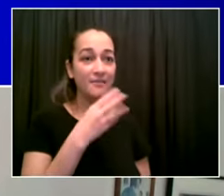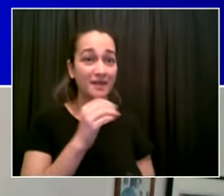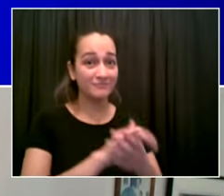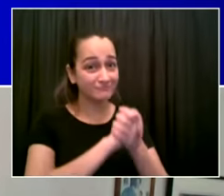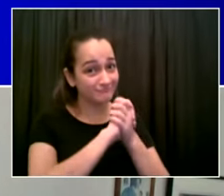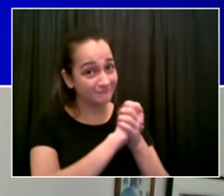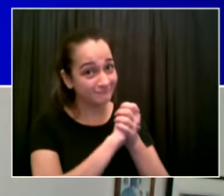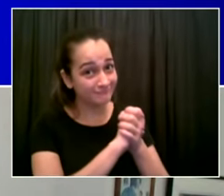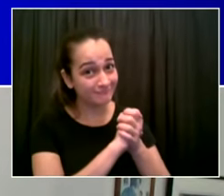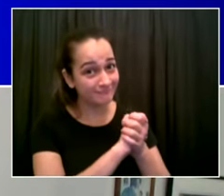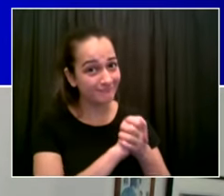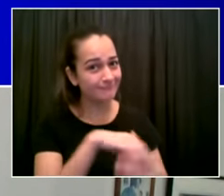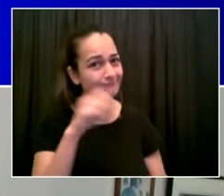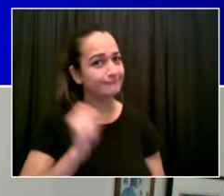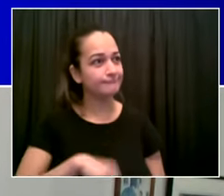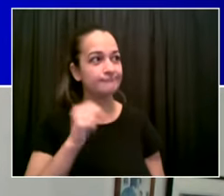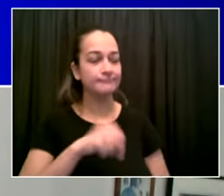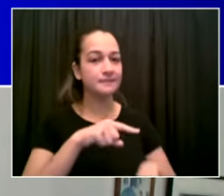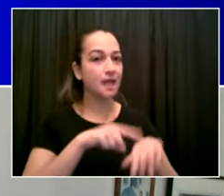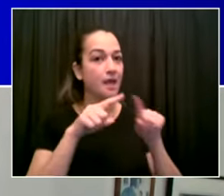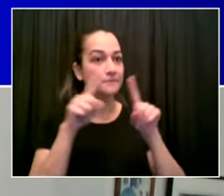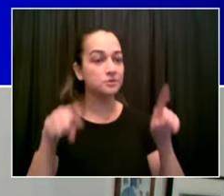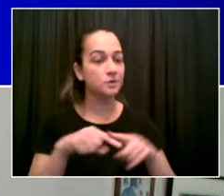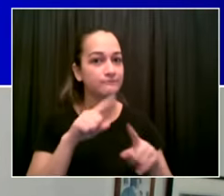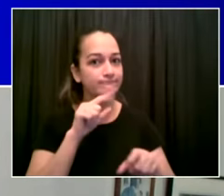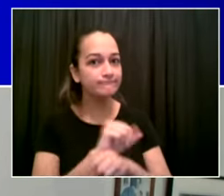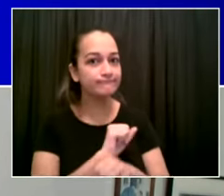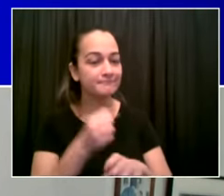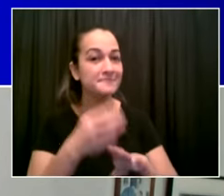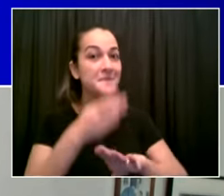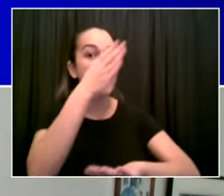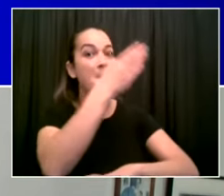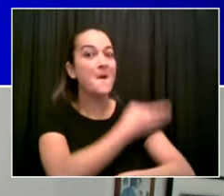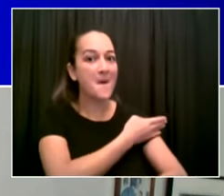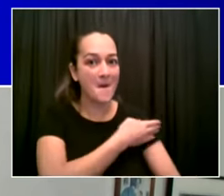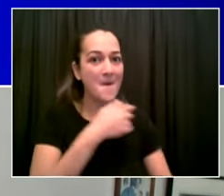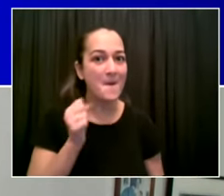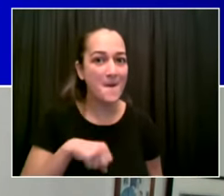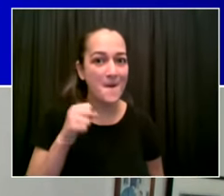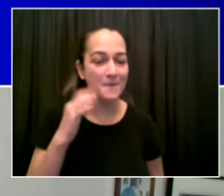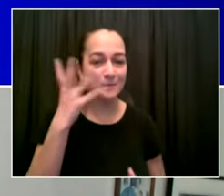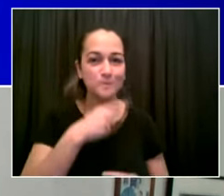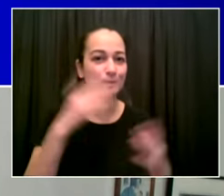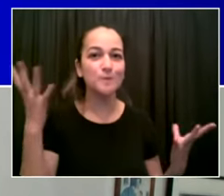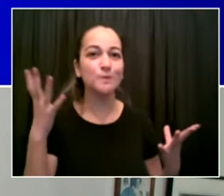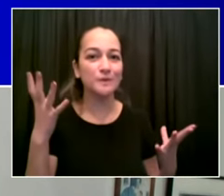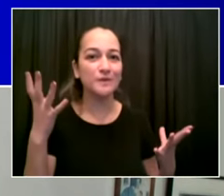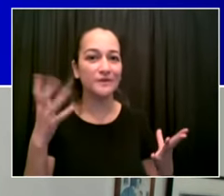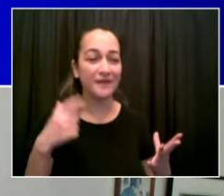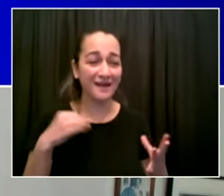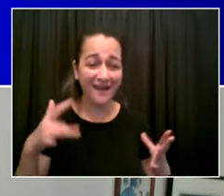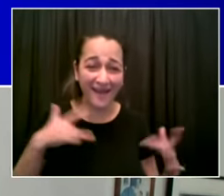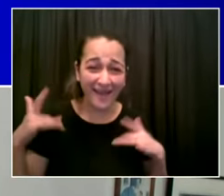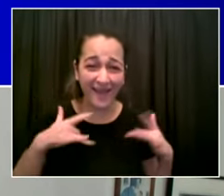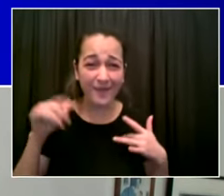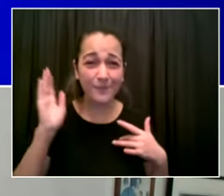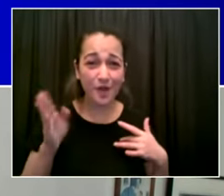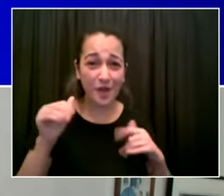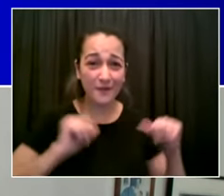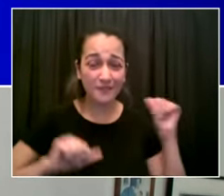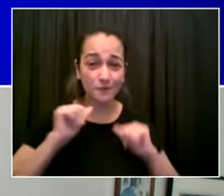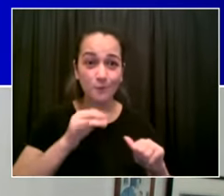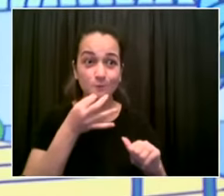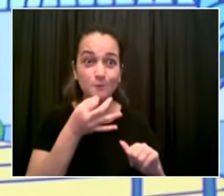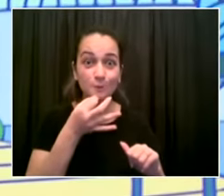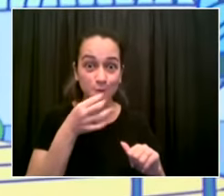to keep it that way and very exciting that broadway is coming back and i'm going to combine now themes because now a